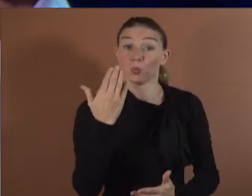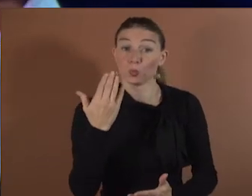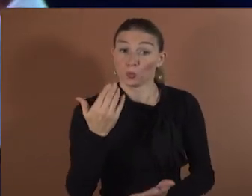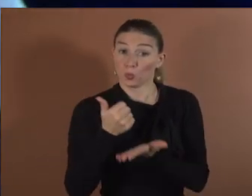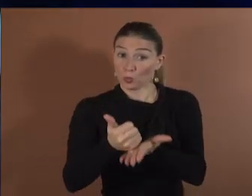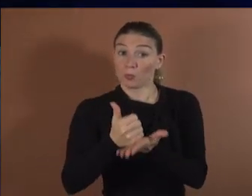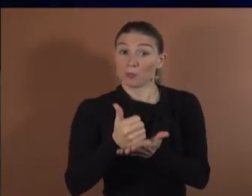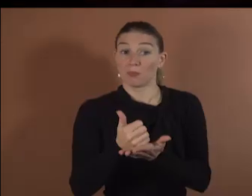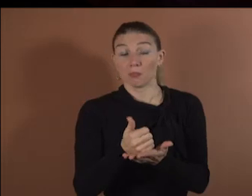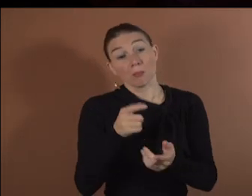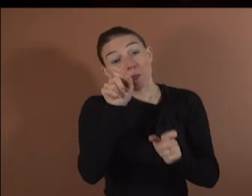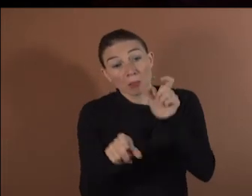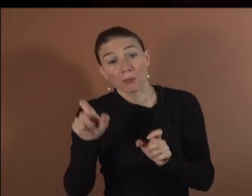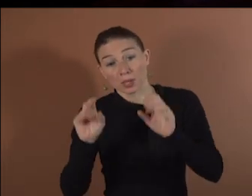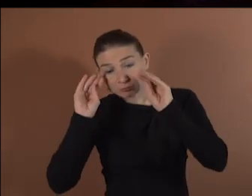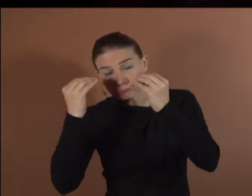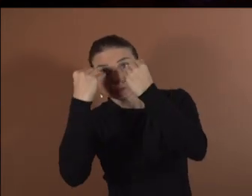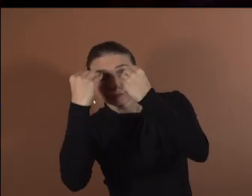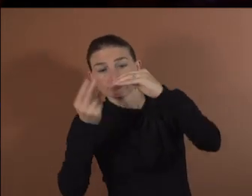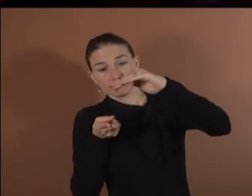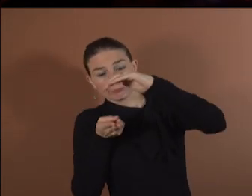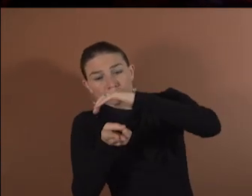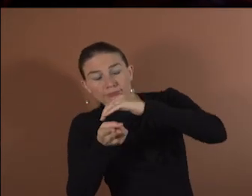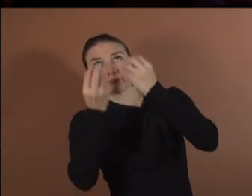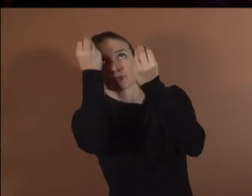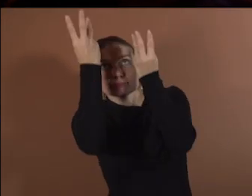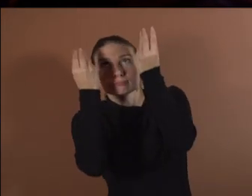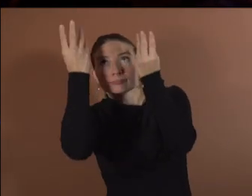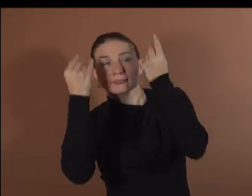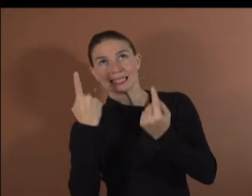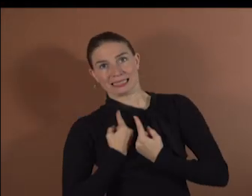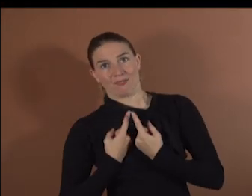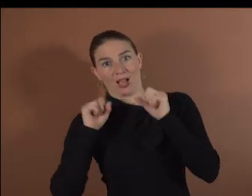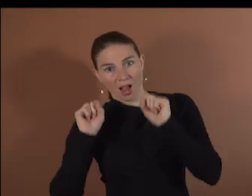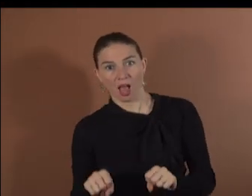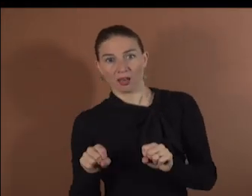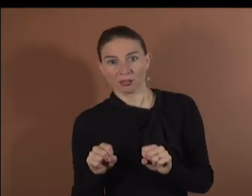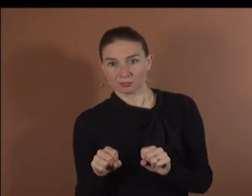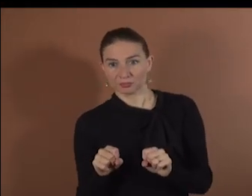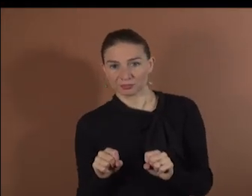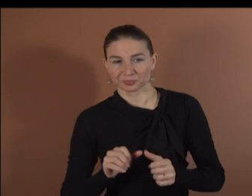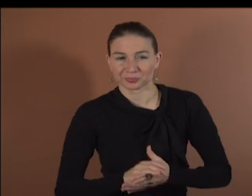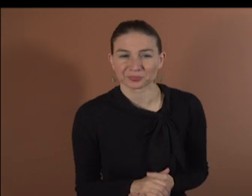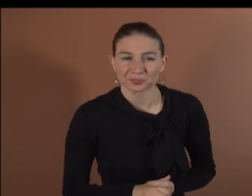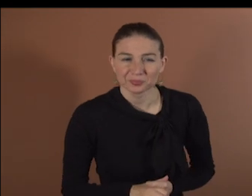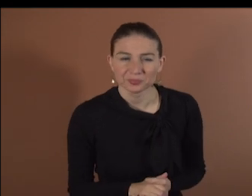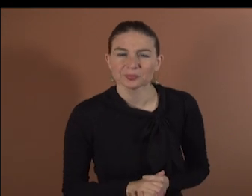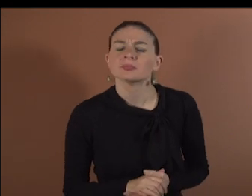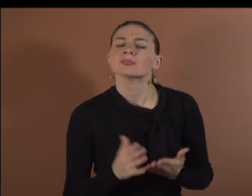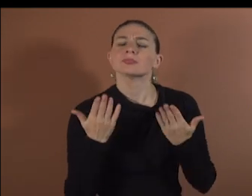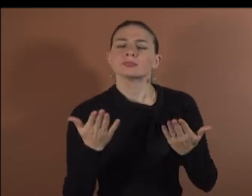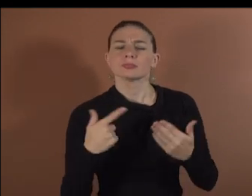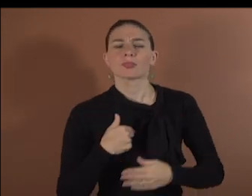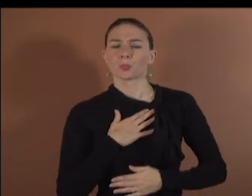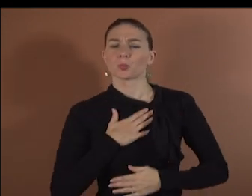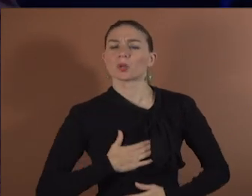In my final example, I want to show you locked-in patients, how we could help them. Does anyone know what